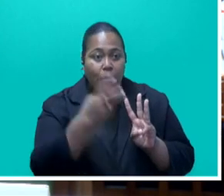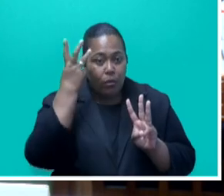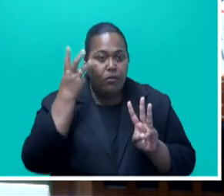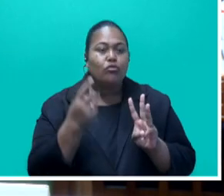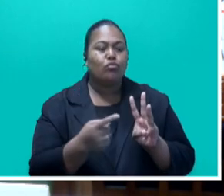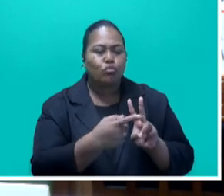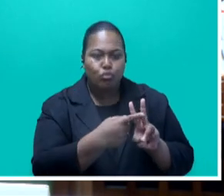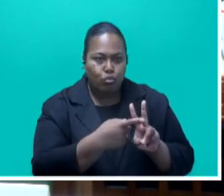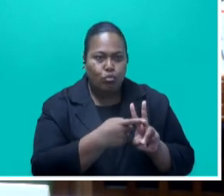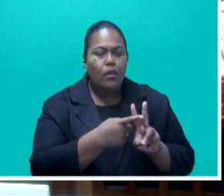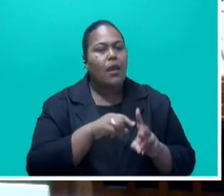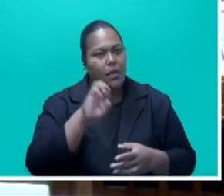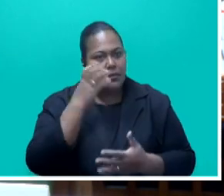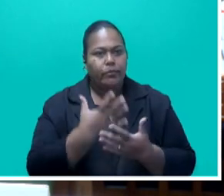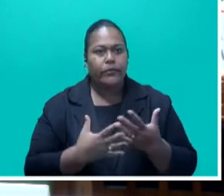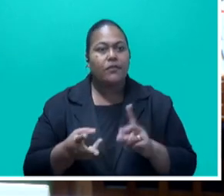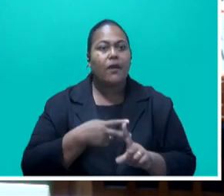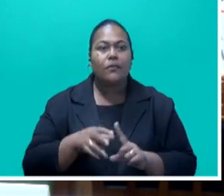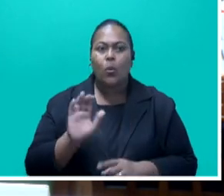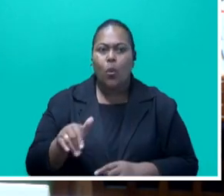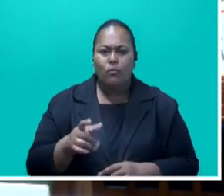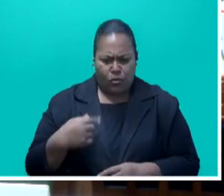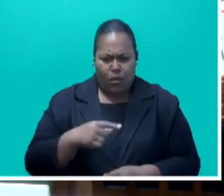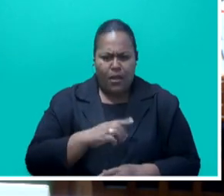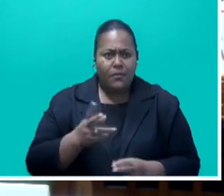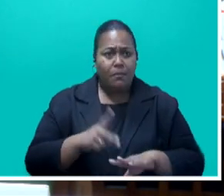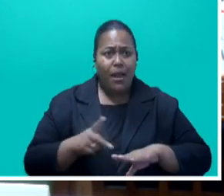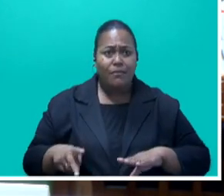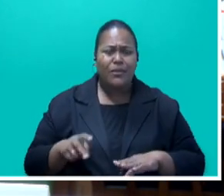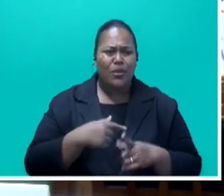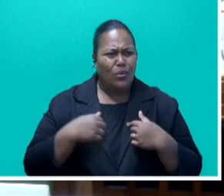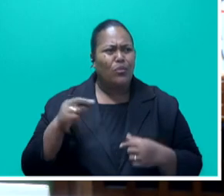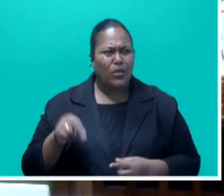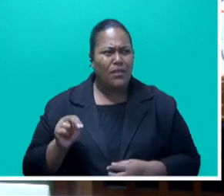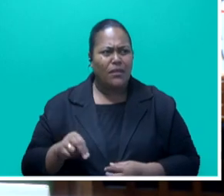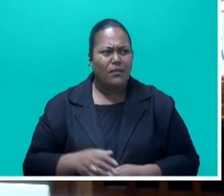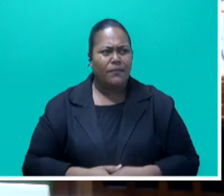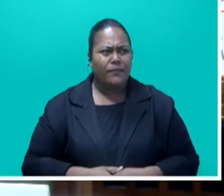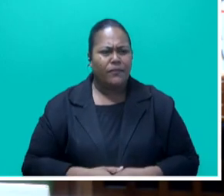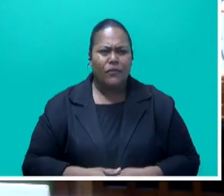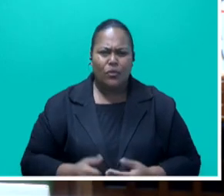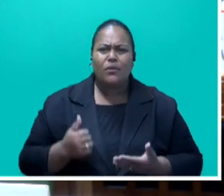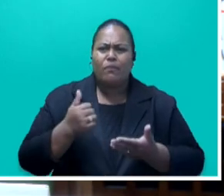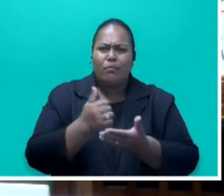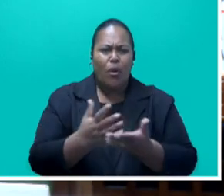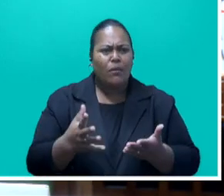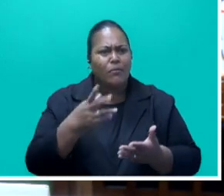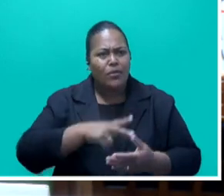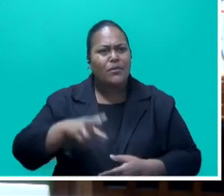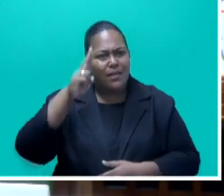it should be something that we as a parliament should pursue and support to declare it a national crisis.